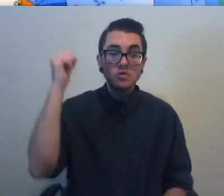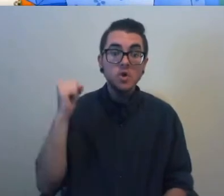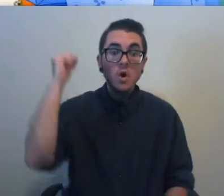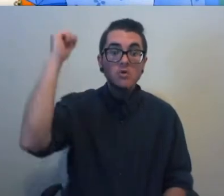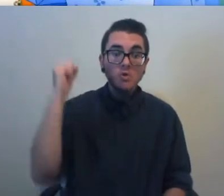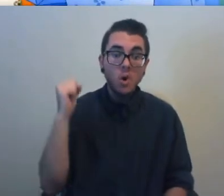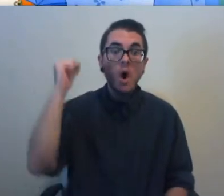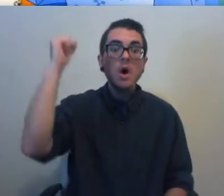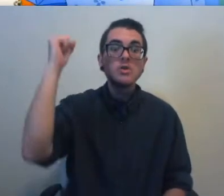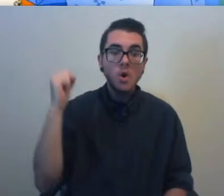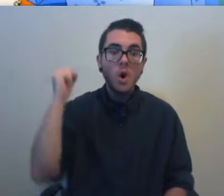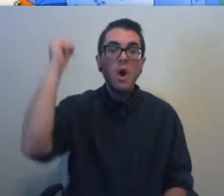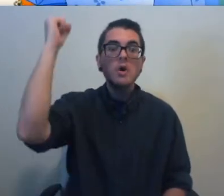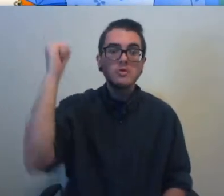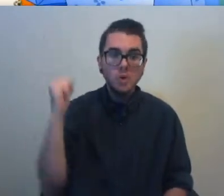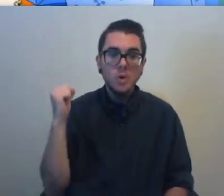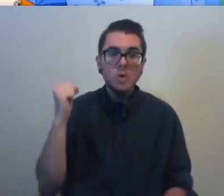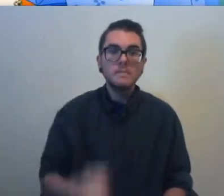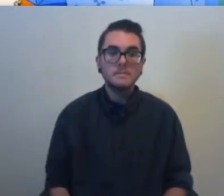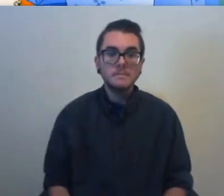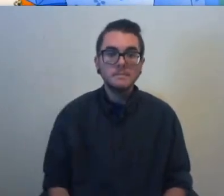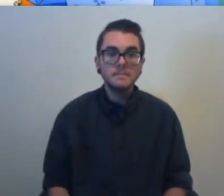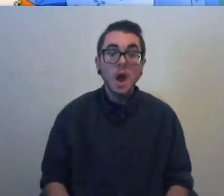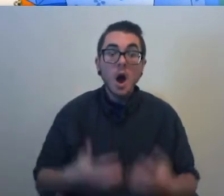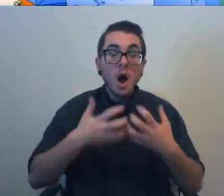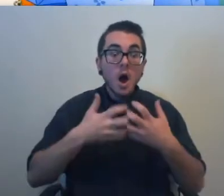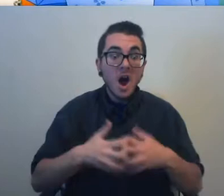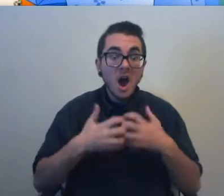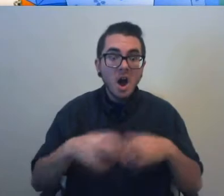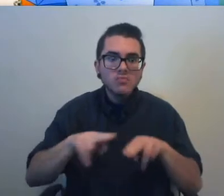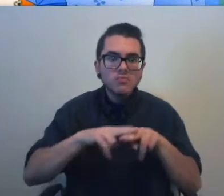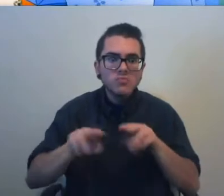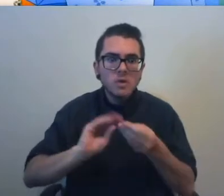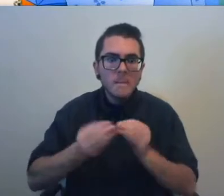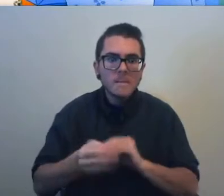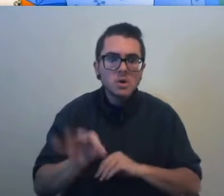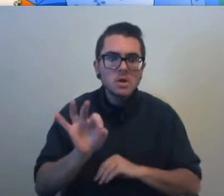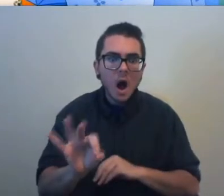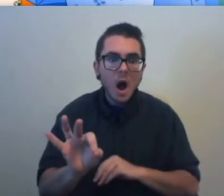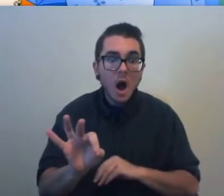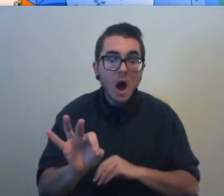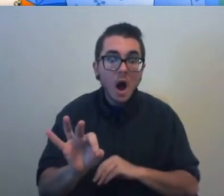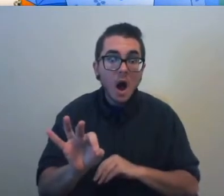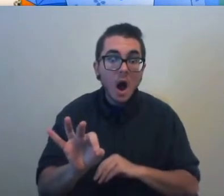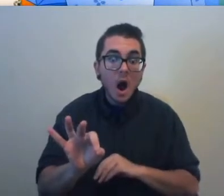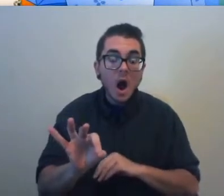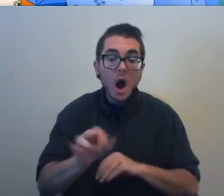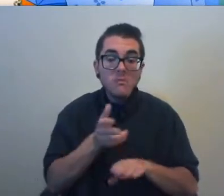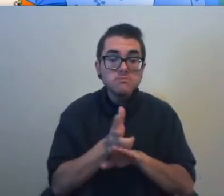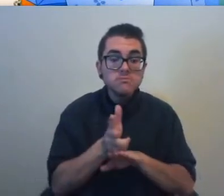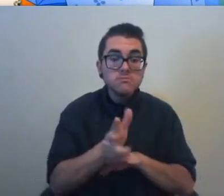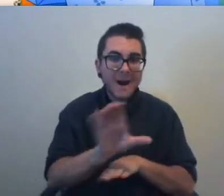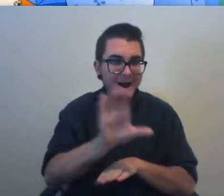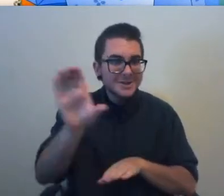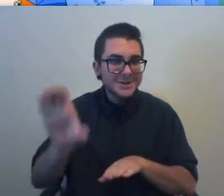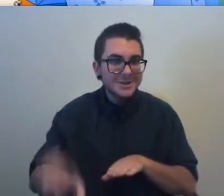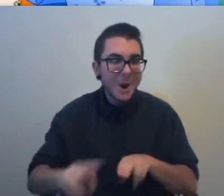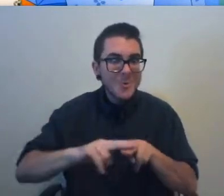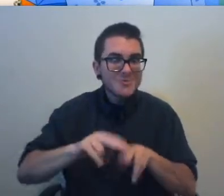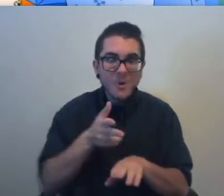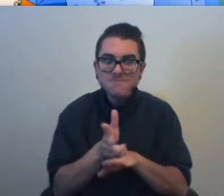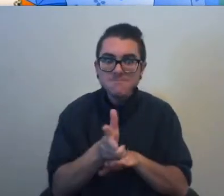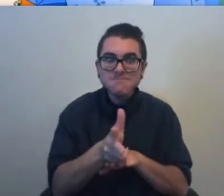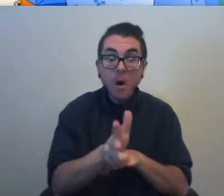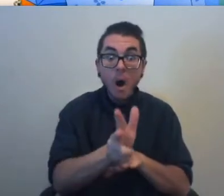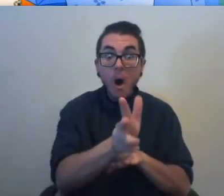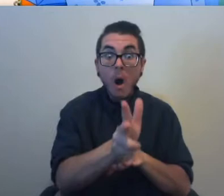Choo-choo! Choo Engine, engine, number nine. Going down Chicago line. If